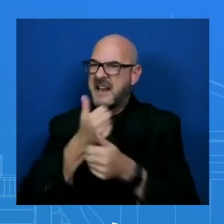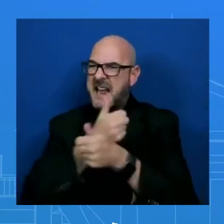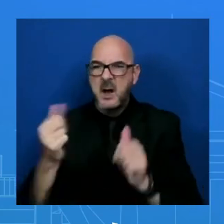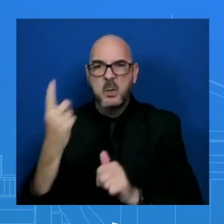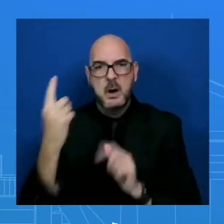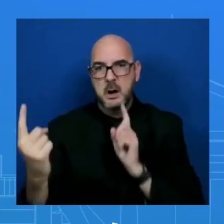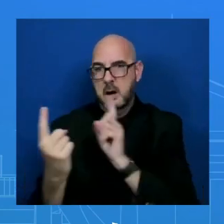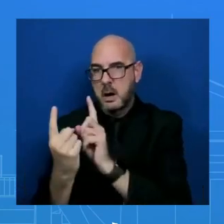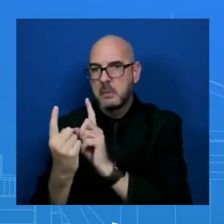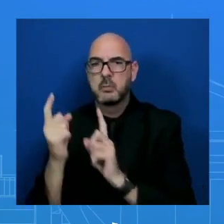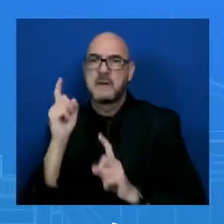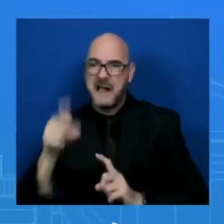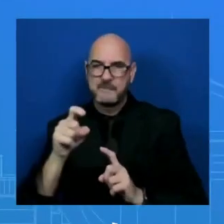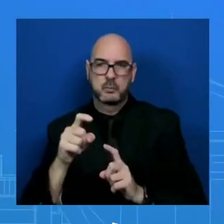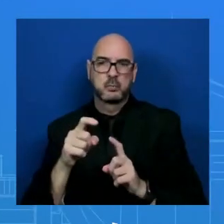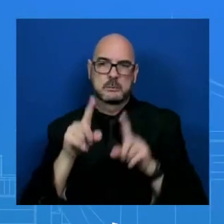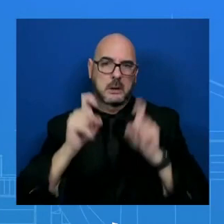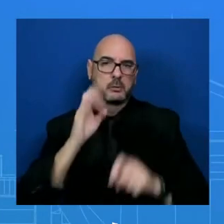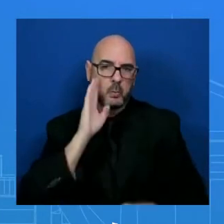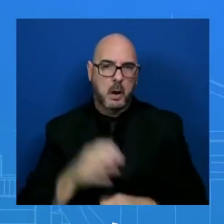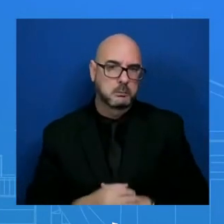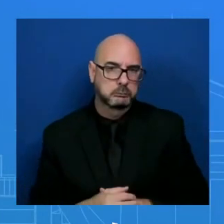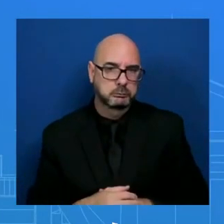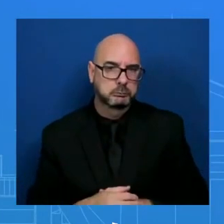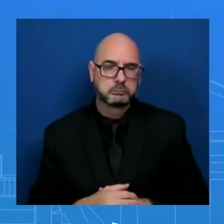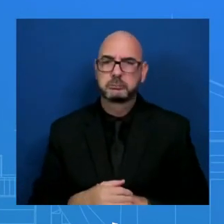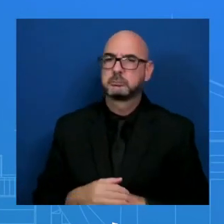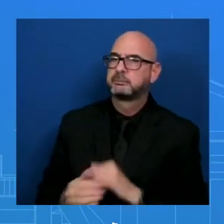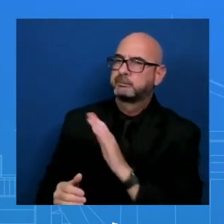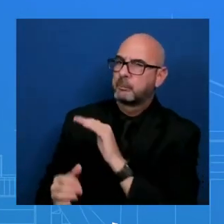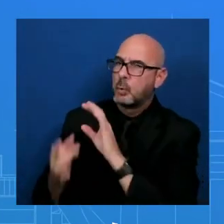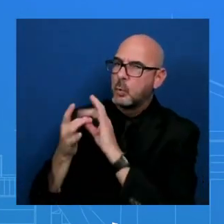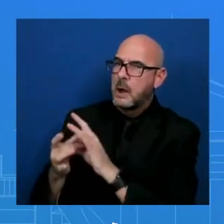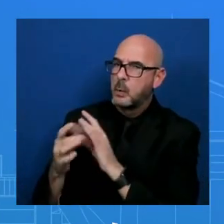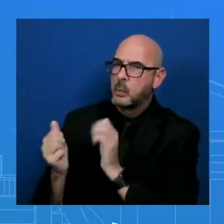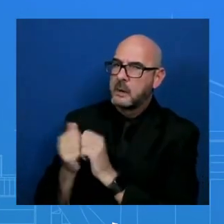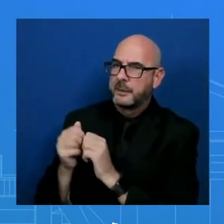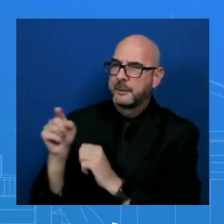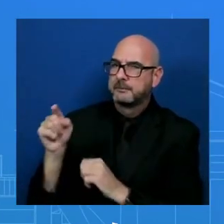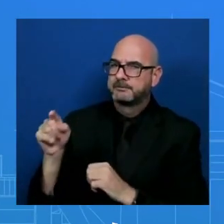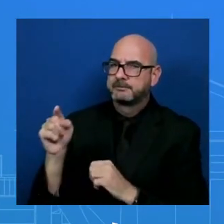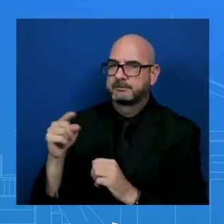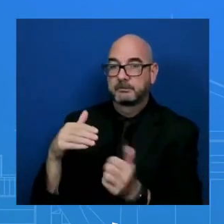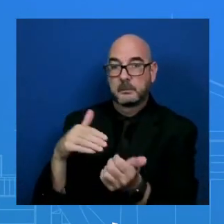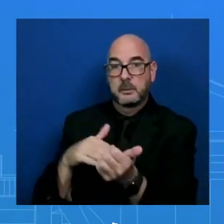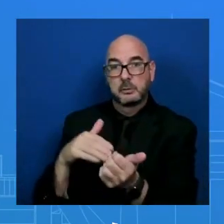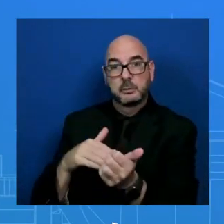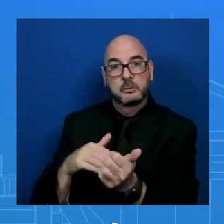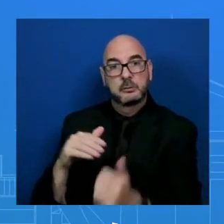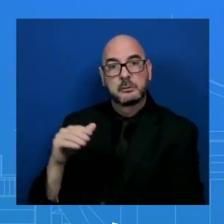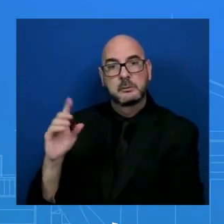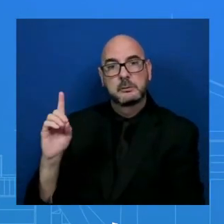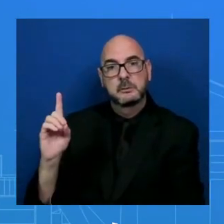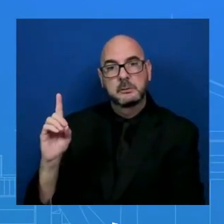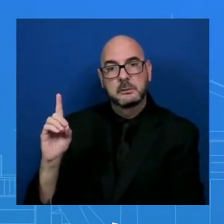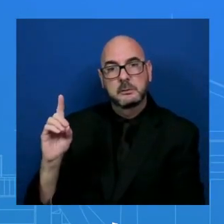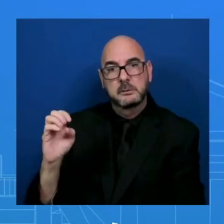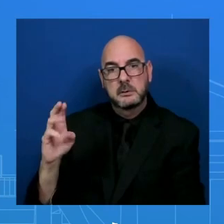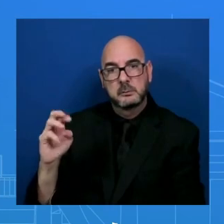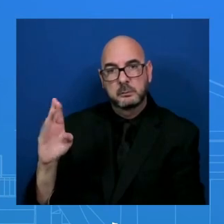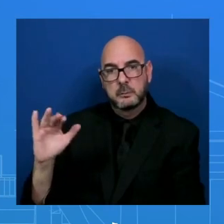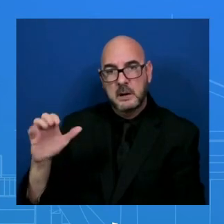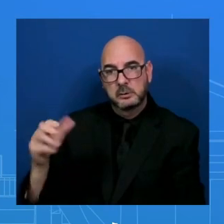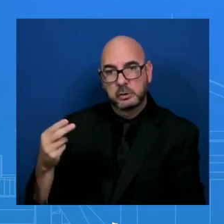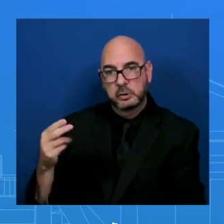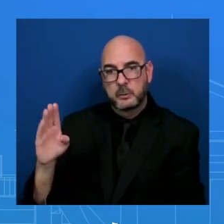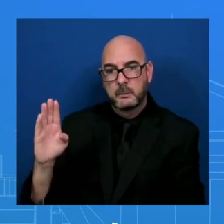And just a broader COVID question. We recently did an interview with Dr. Deborah Birx, and she said that American leaders are living in a fantasy world